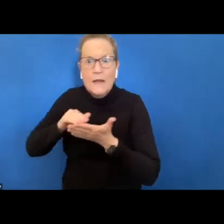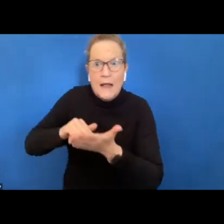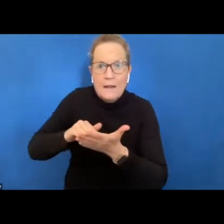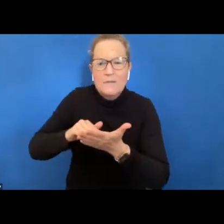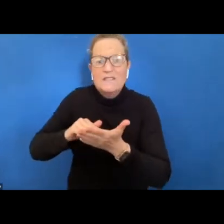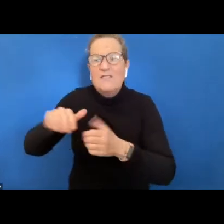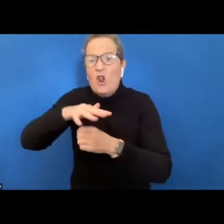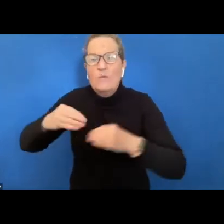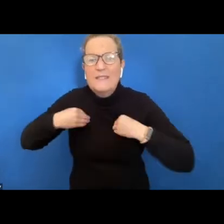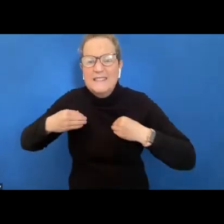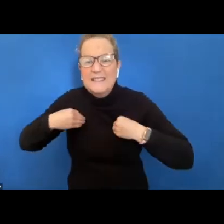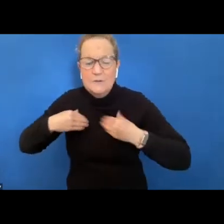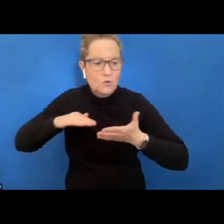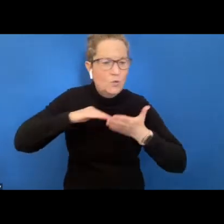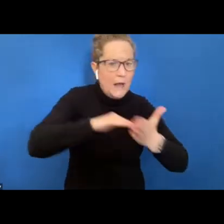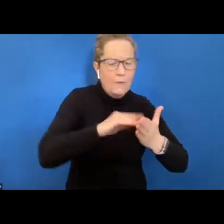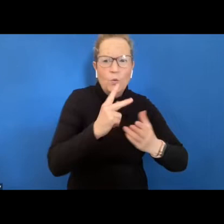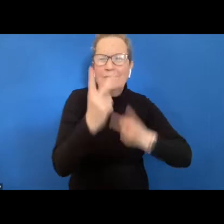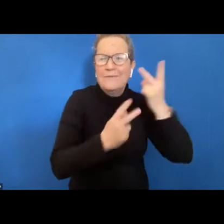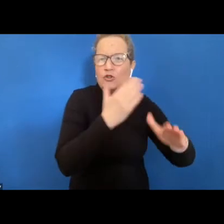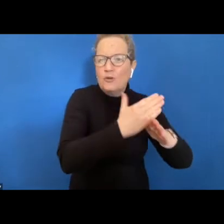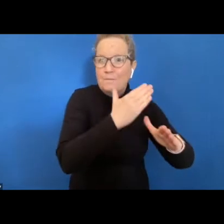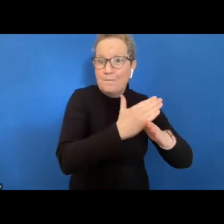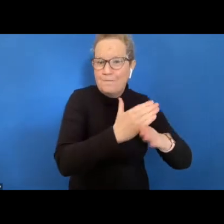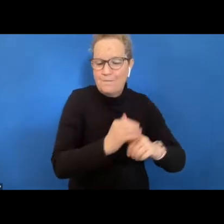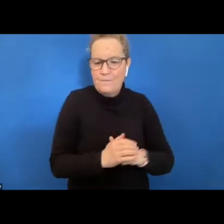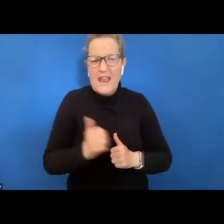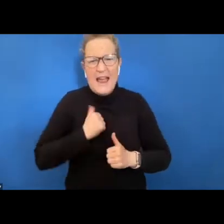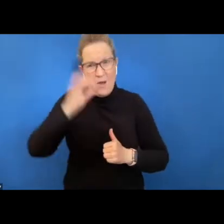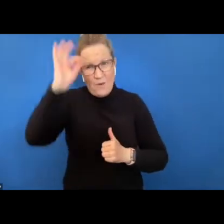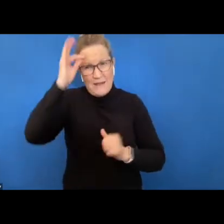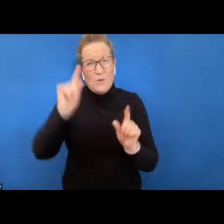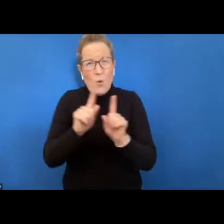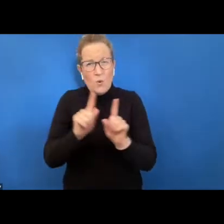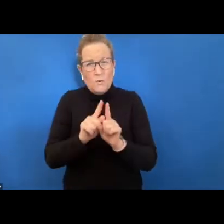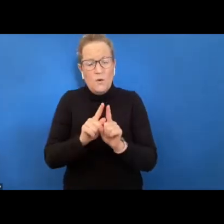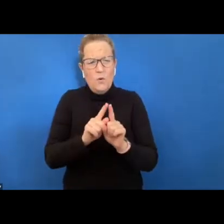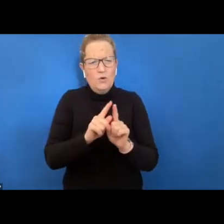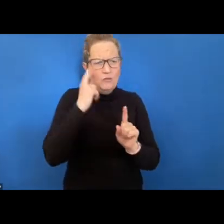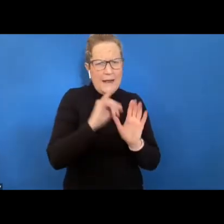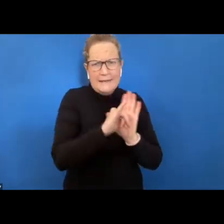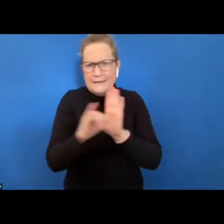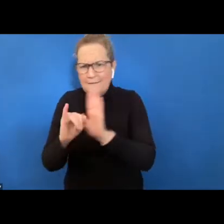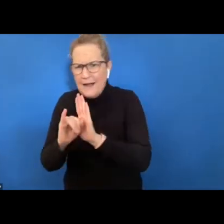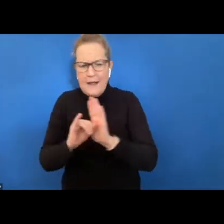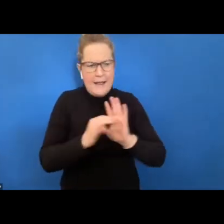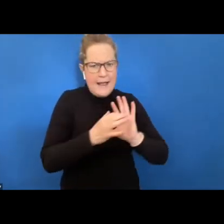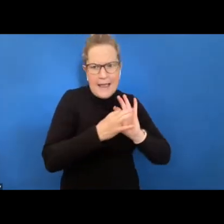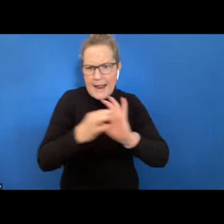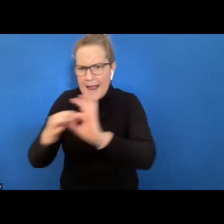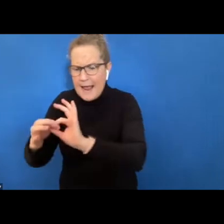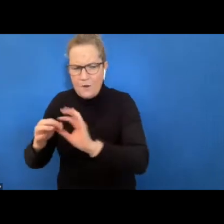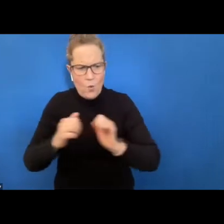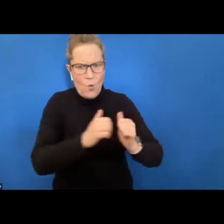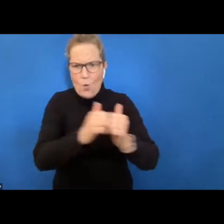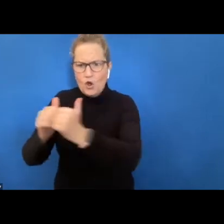darabin has also been working to identify connect and bring together a broad range of services and